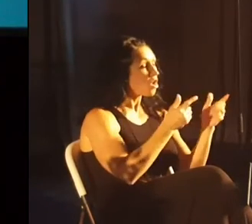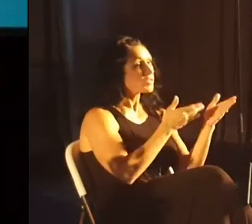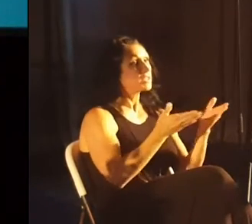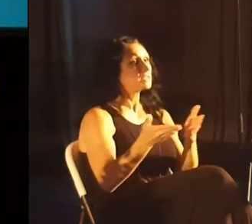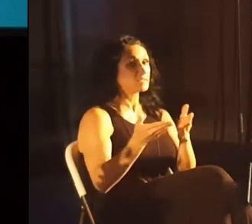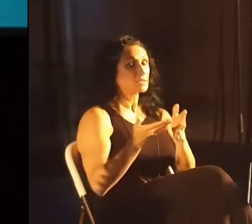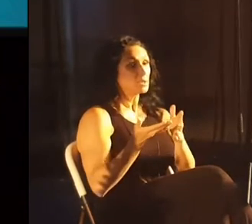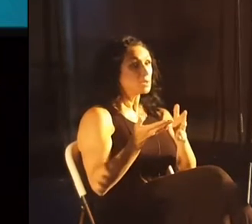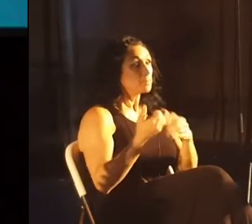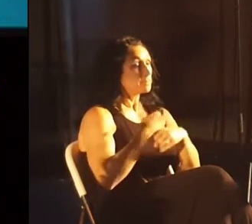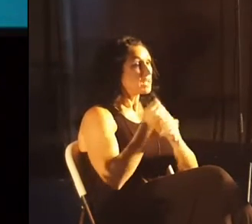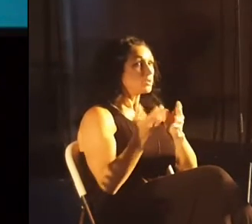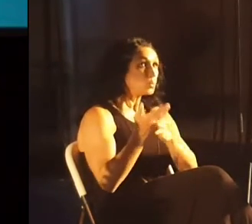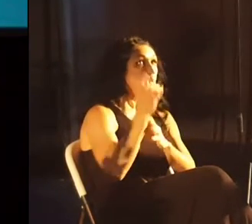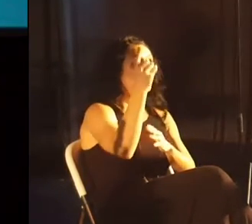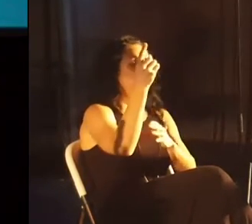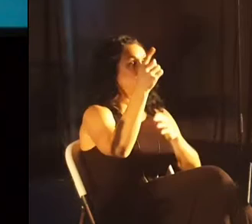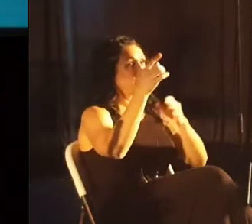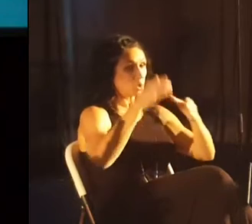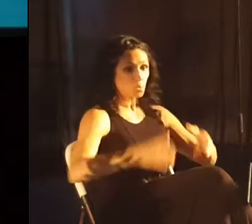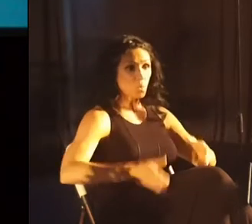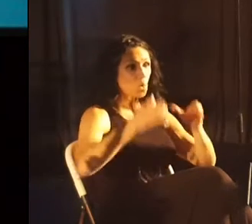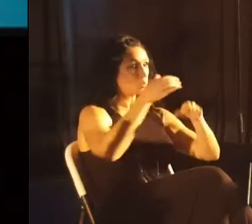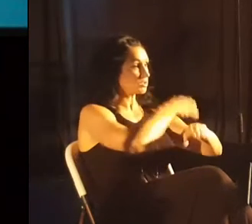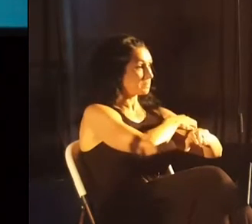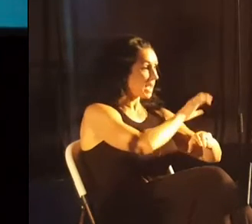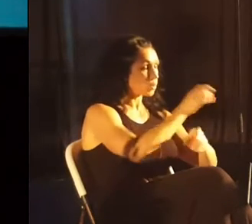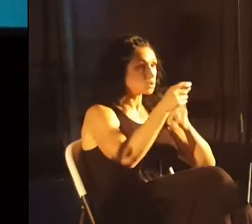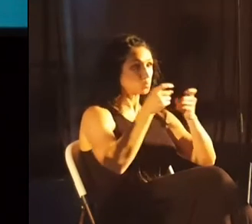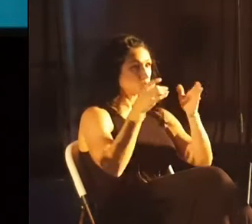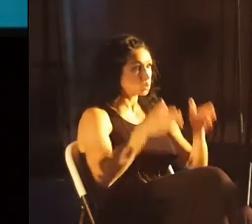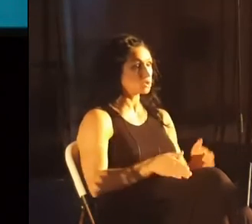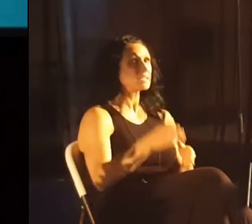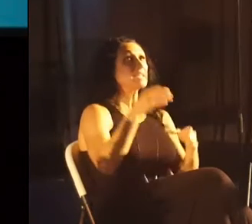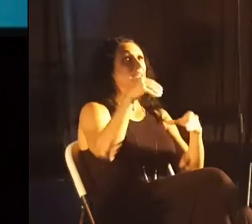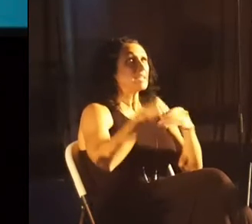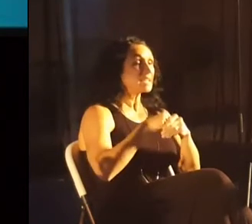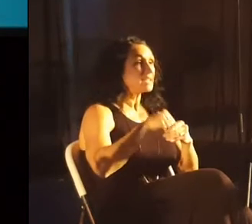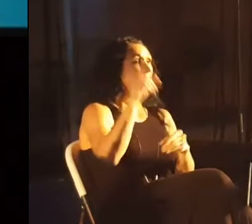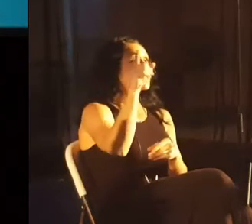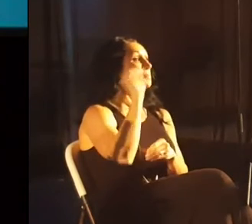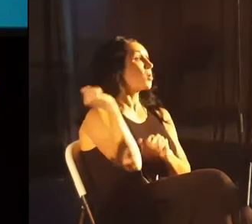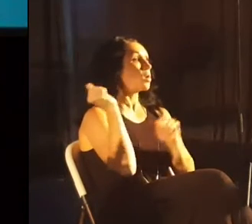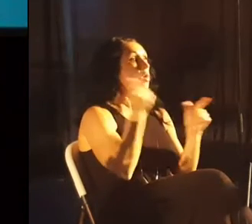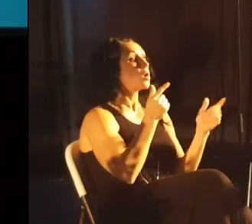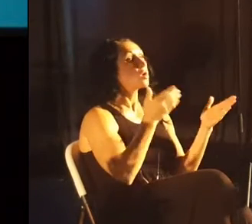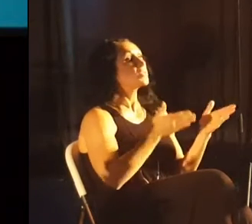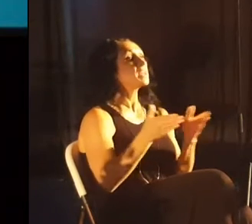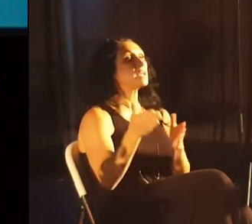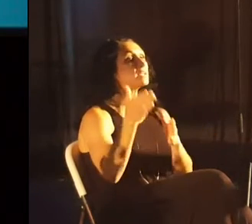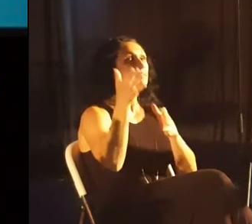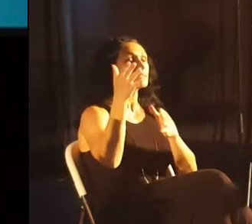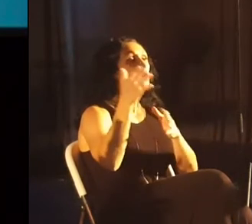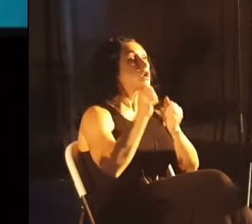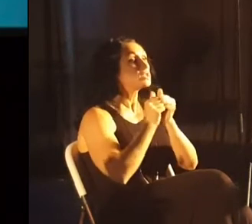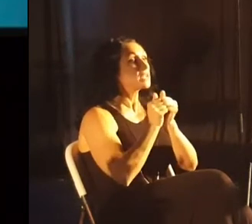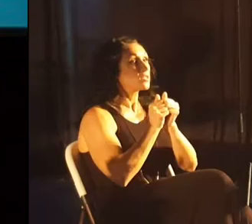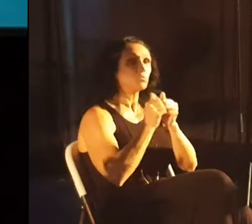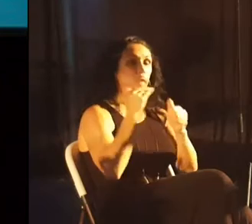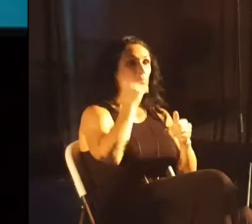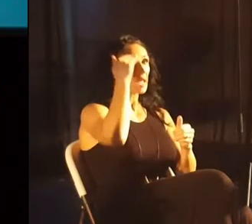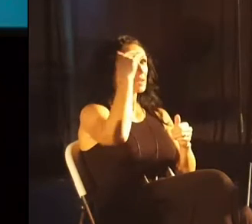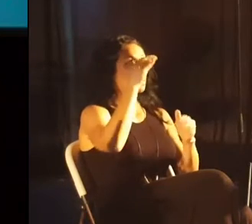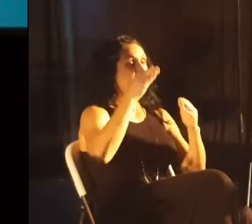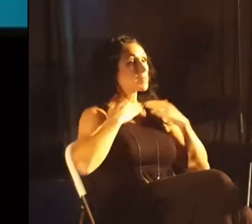through him. Thrones, powers, rulers, authorities, everything. In him, all things hold together. He's the head of the